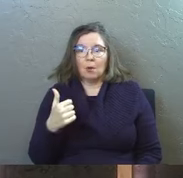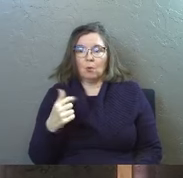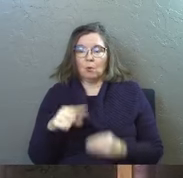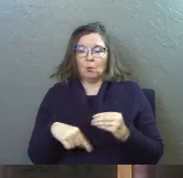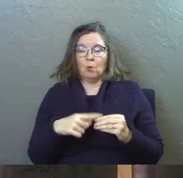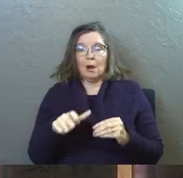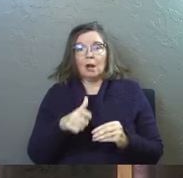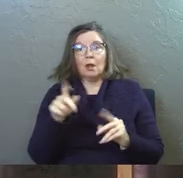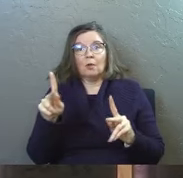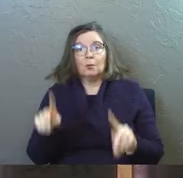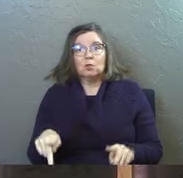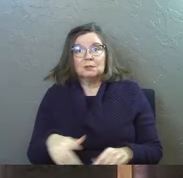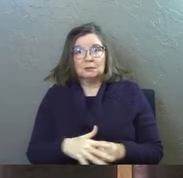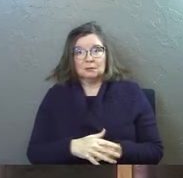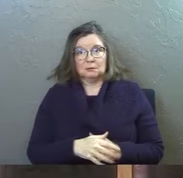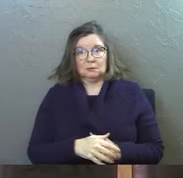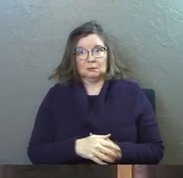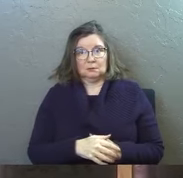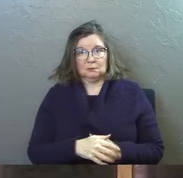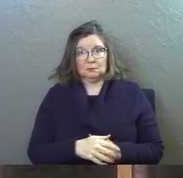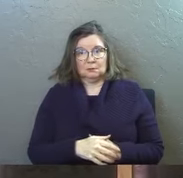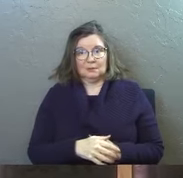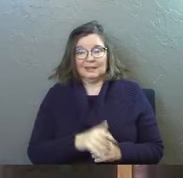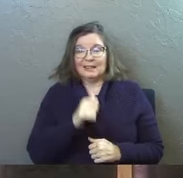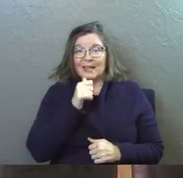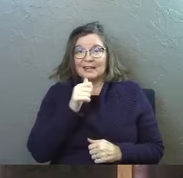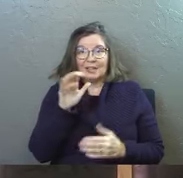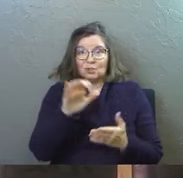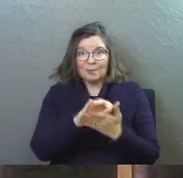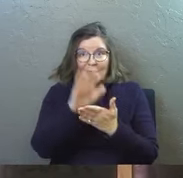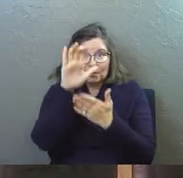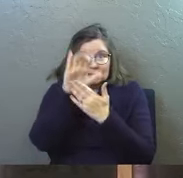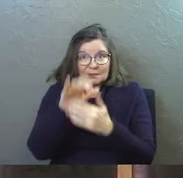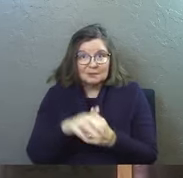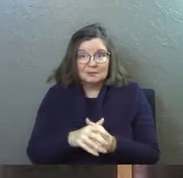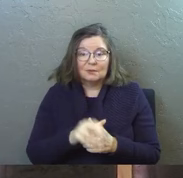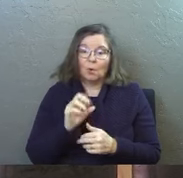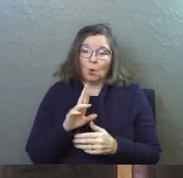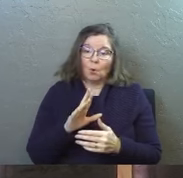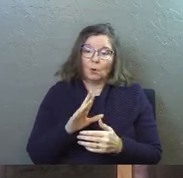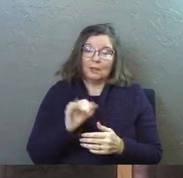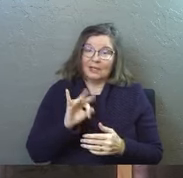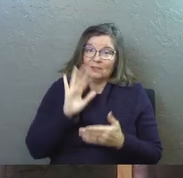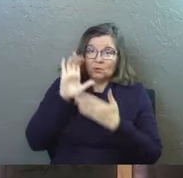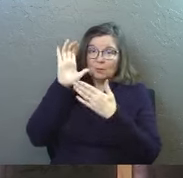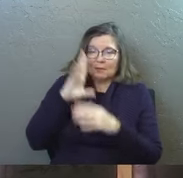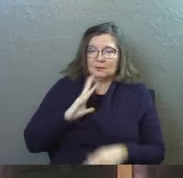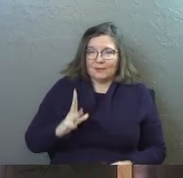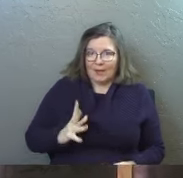another person that's not your spouse otherwise it's okay